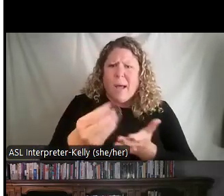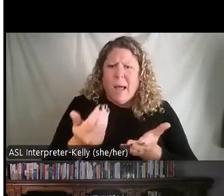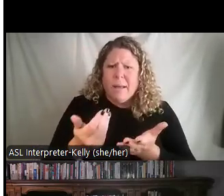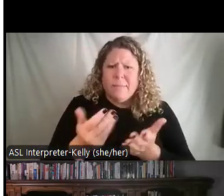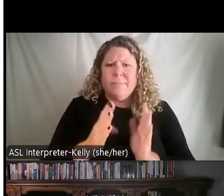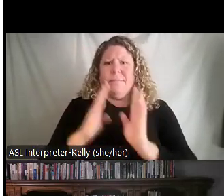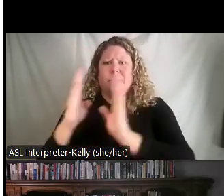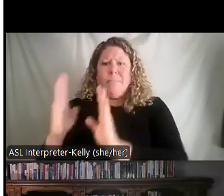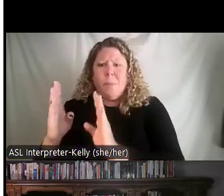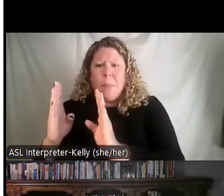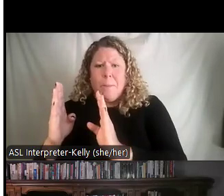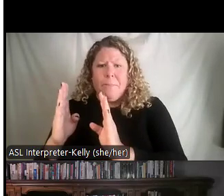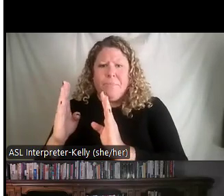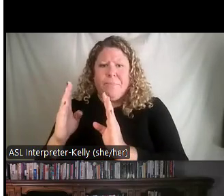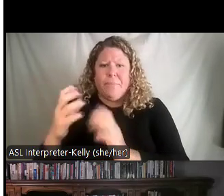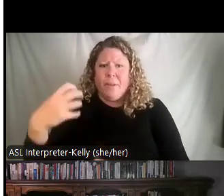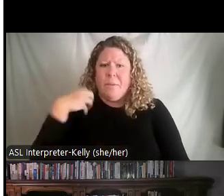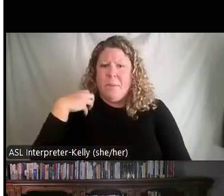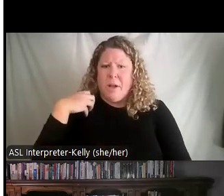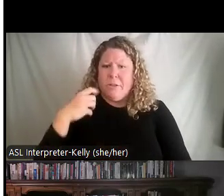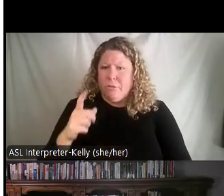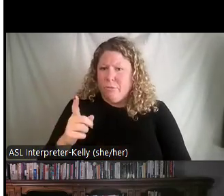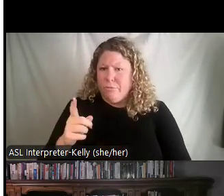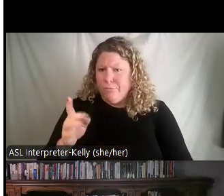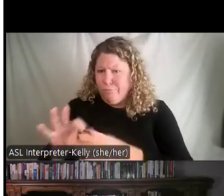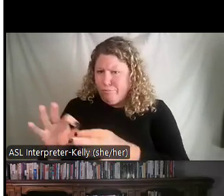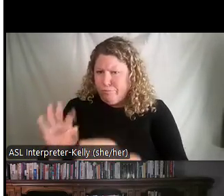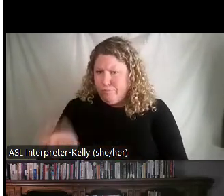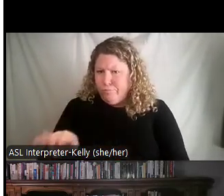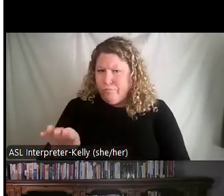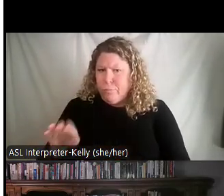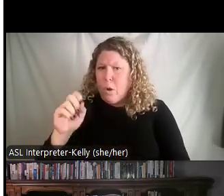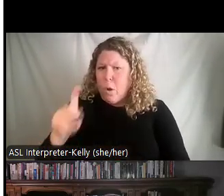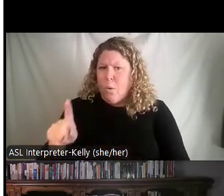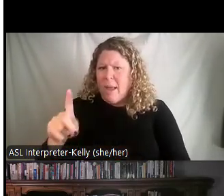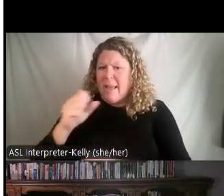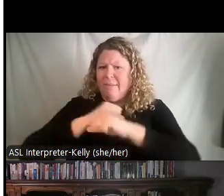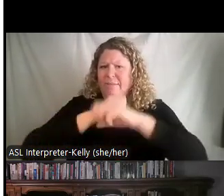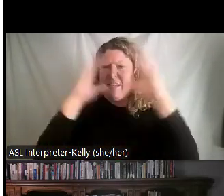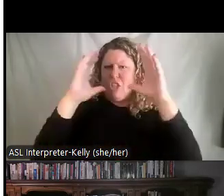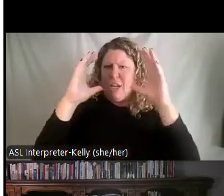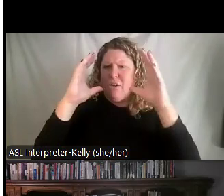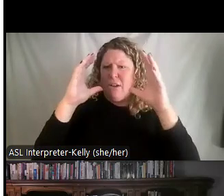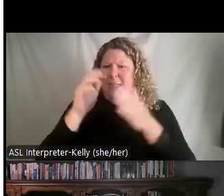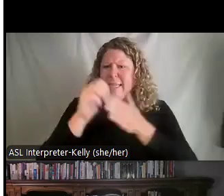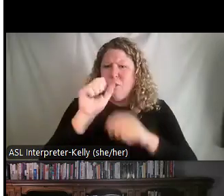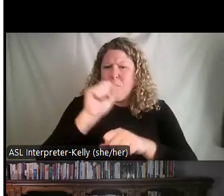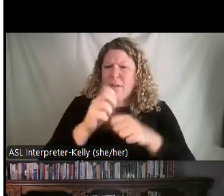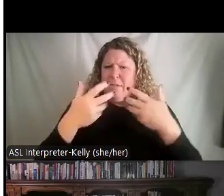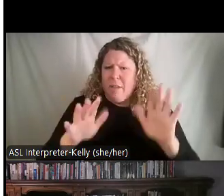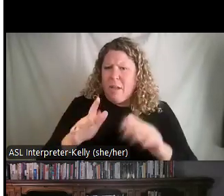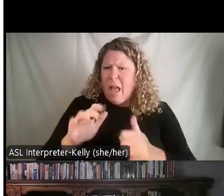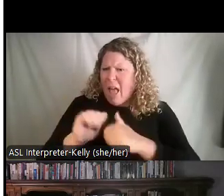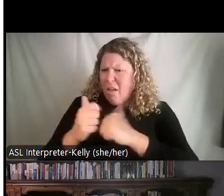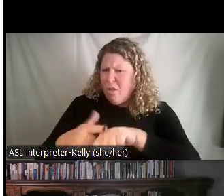next scene, the boss is talking to Delbert, his worker, and says, okay, the visionary leadership work is done. How long will your part take?